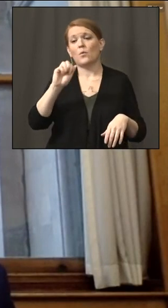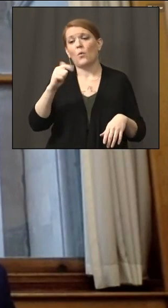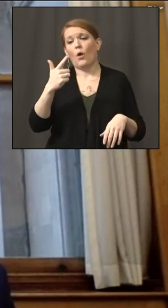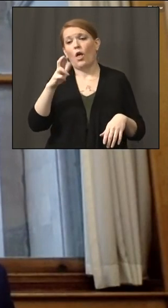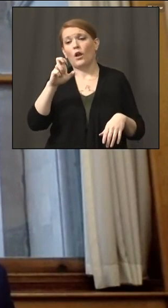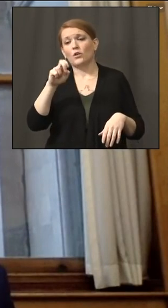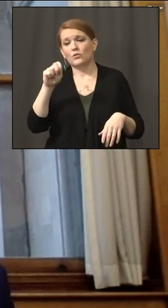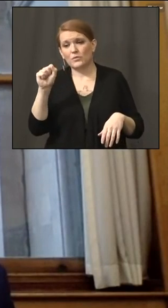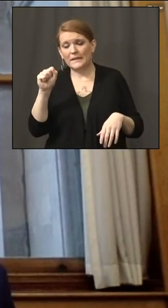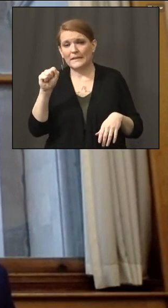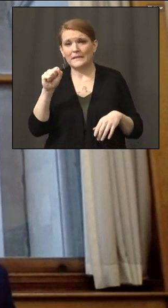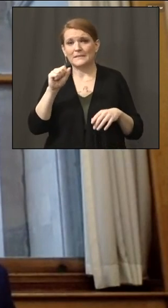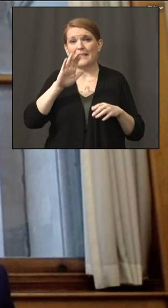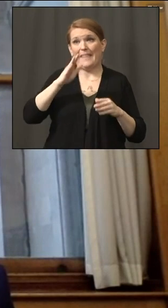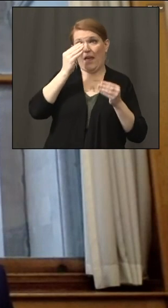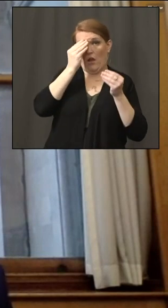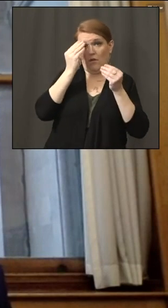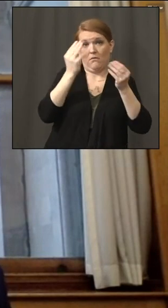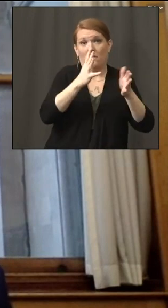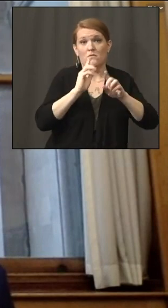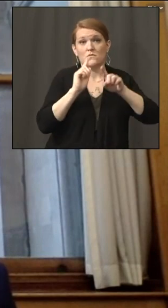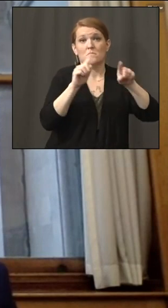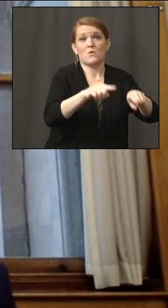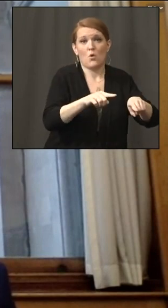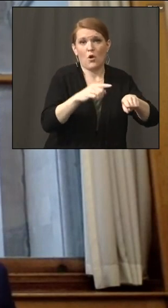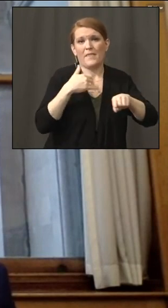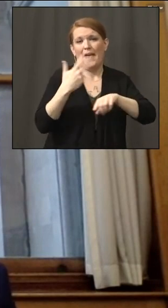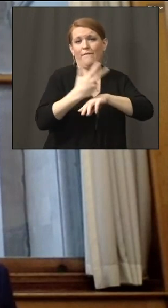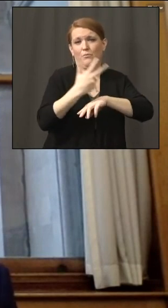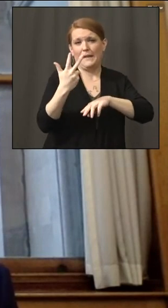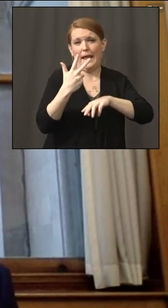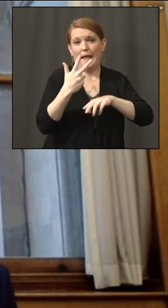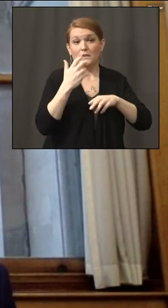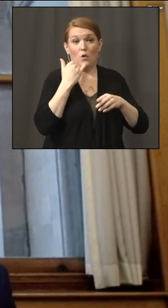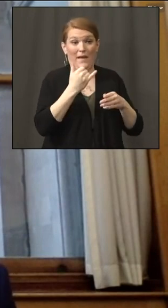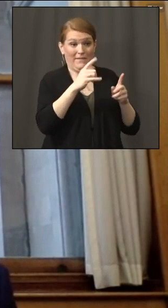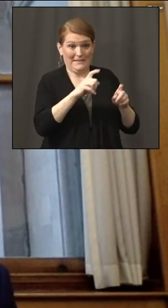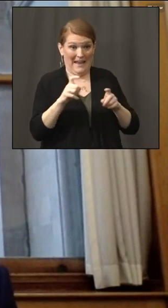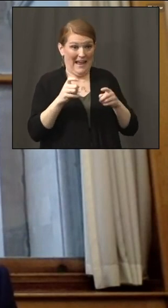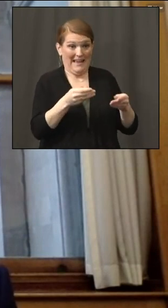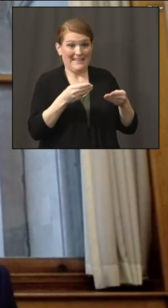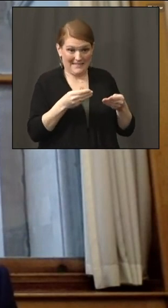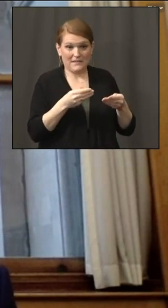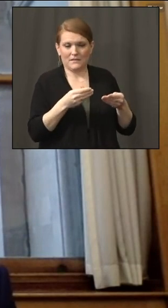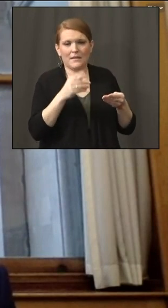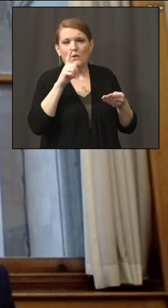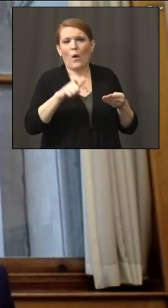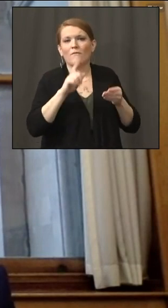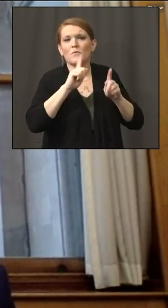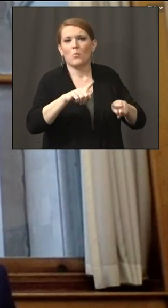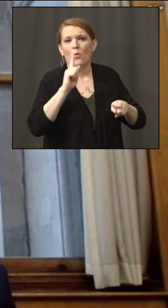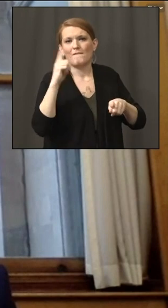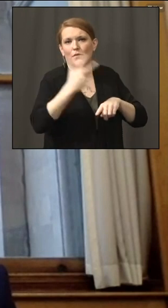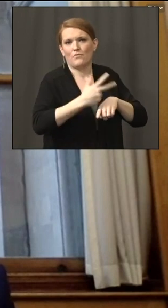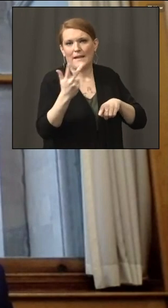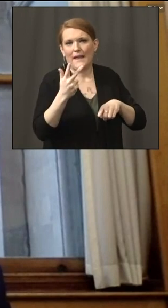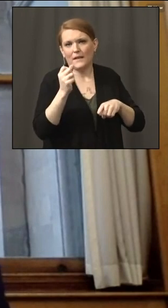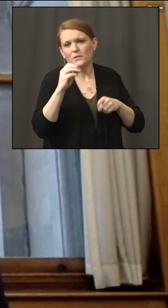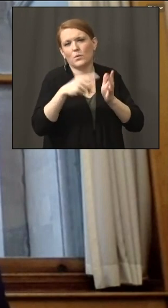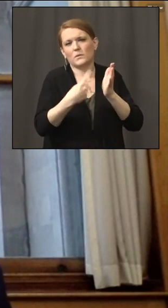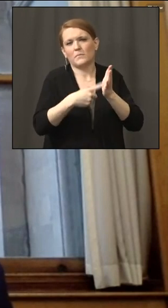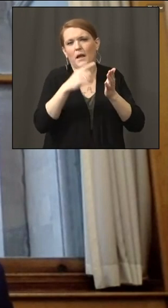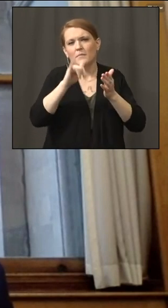have three days to report. So the data will always lag a little bit. But, you our hospitals have been doing a fantastic job of getting folks